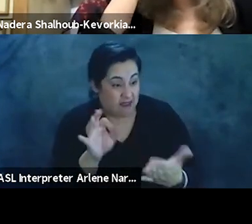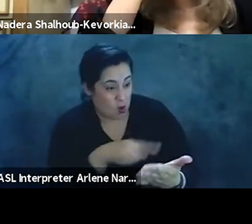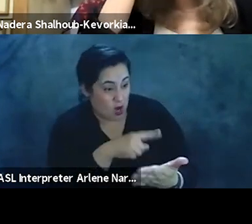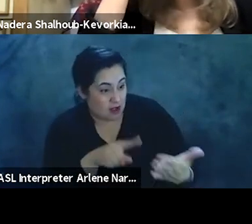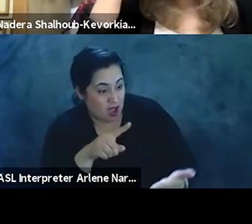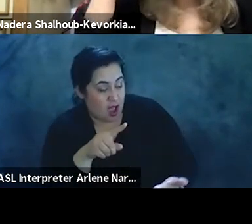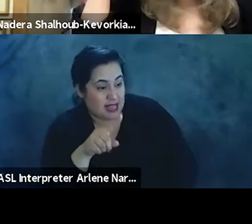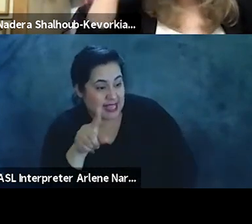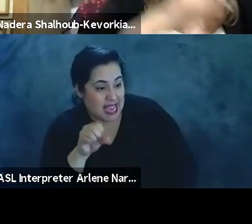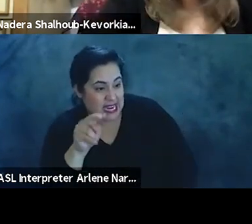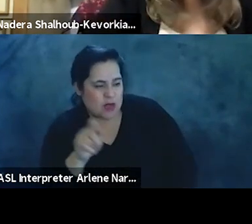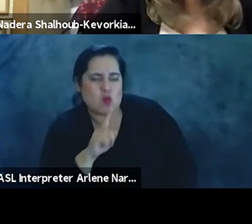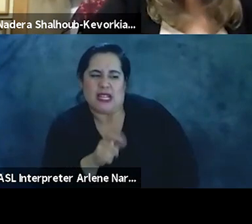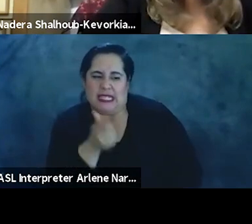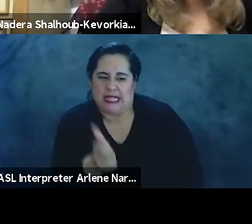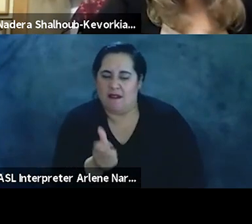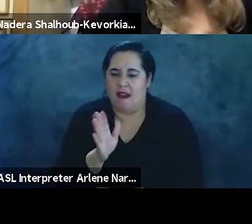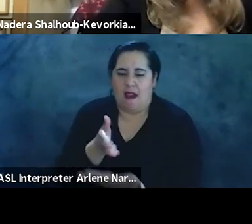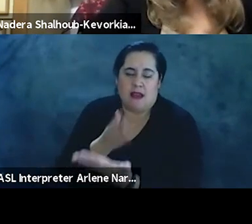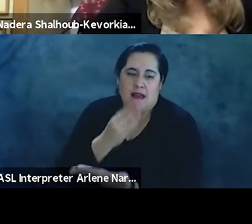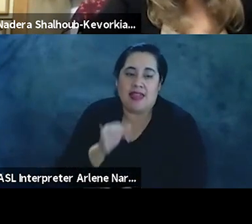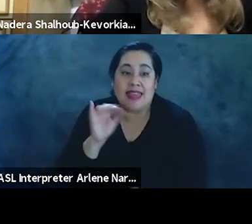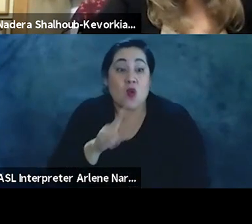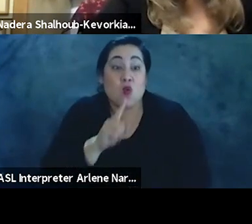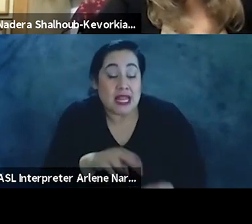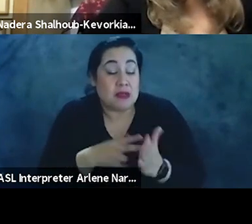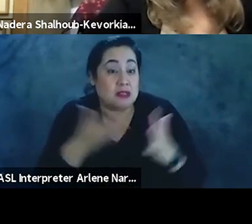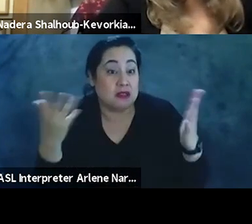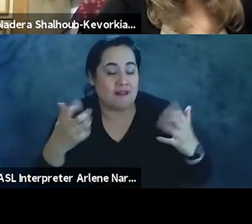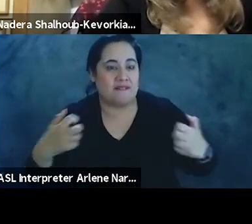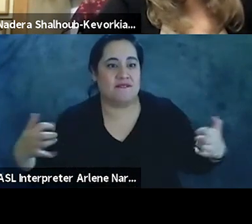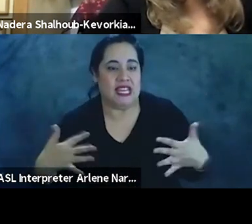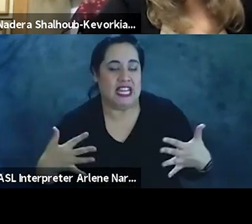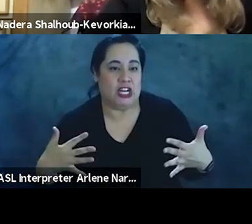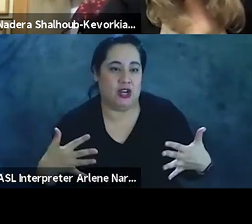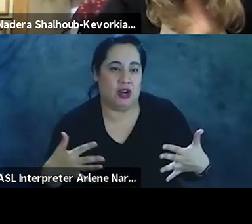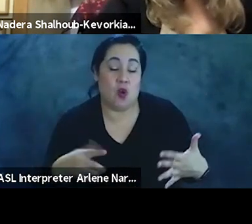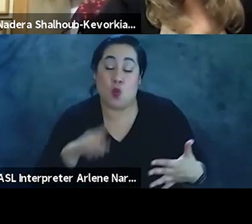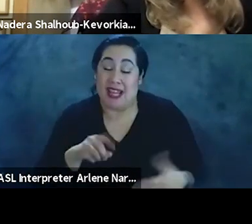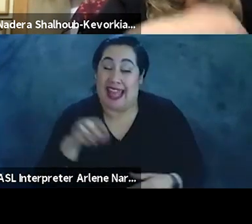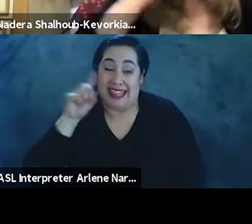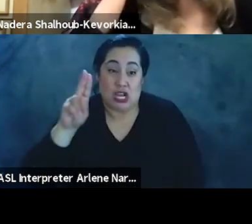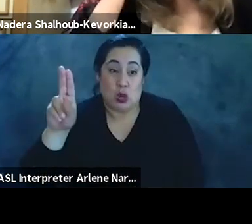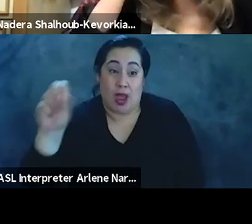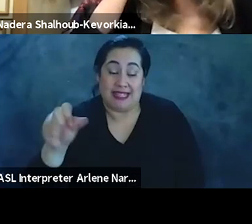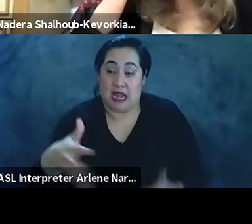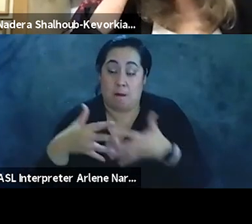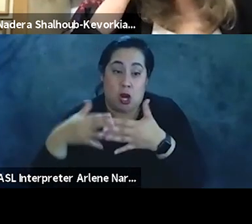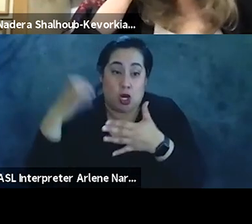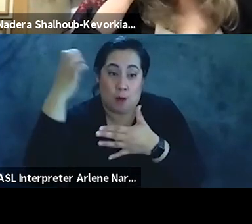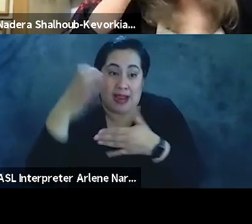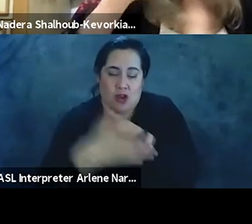antisemitism and so on and so forth. That all speaks to a fear on their part. They are terrified. I think in the U S and in an American and European